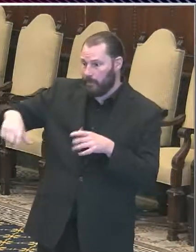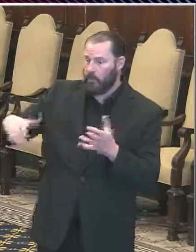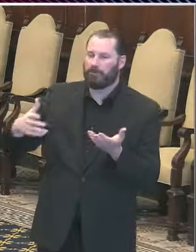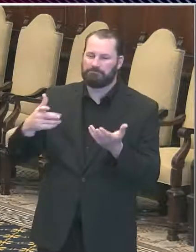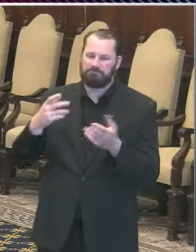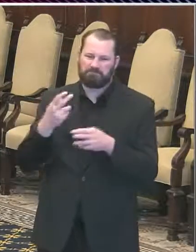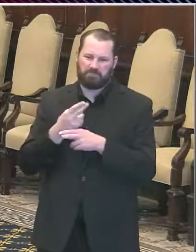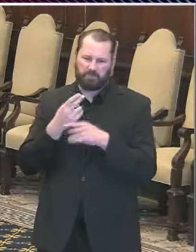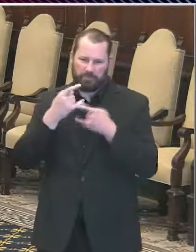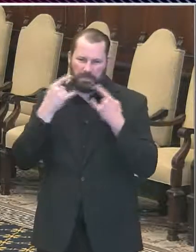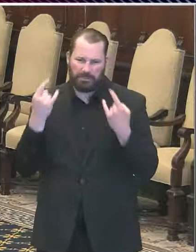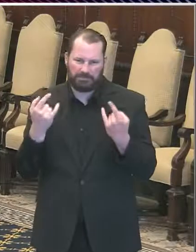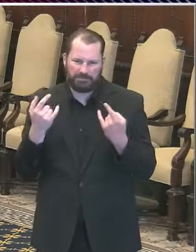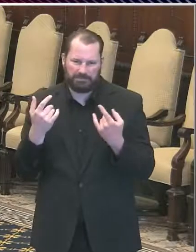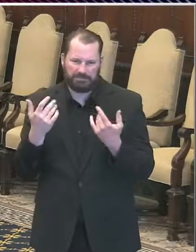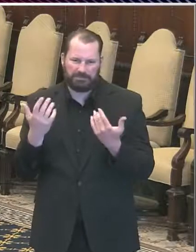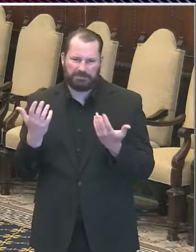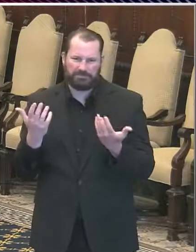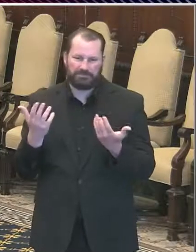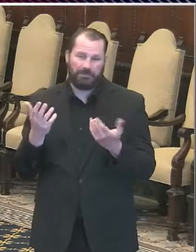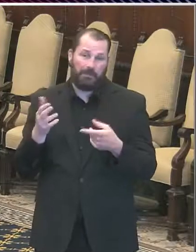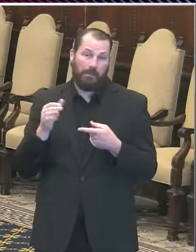two very good reasons thank you